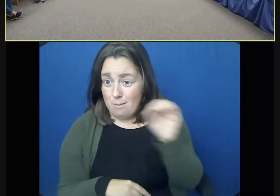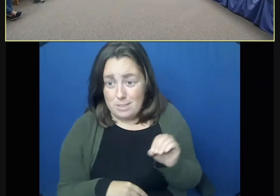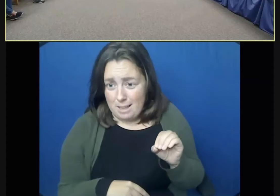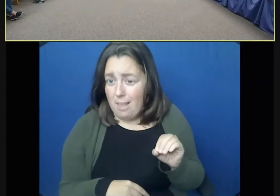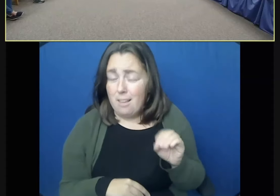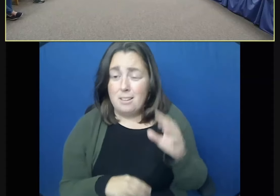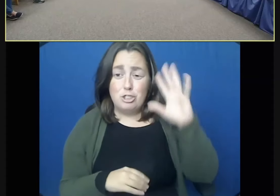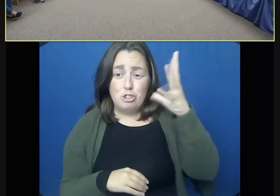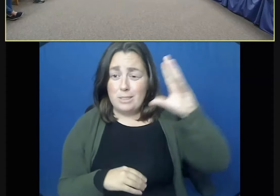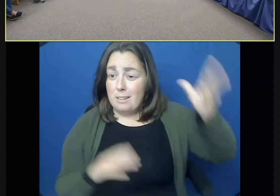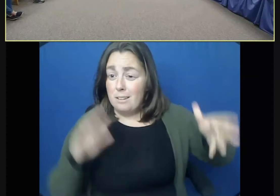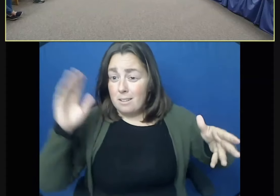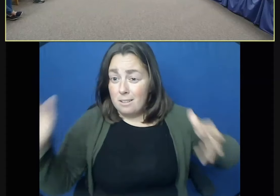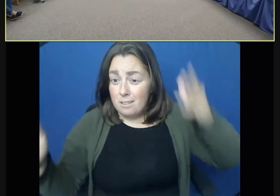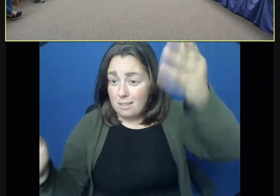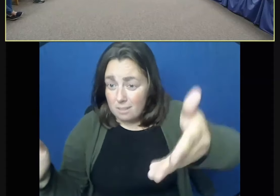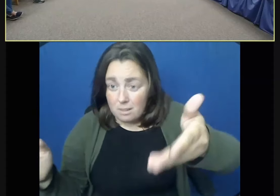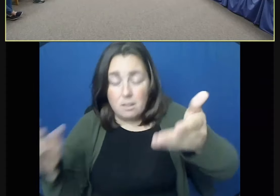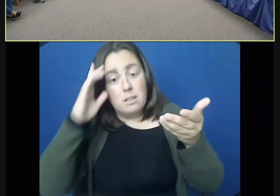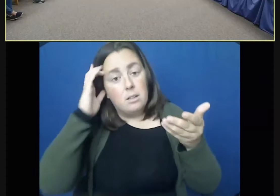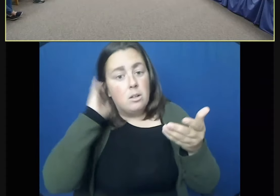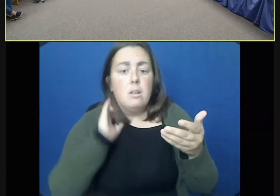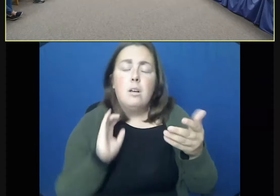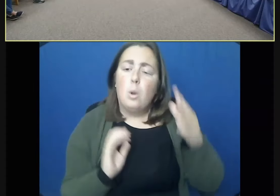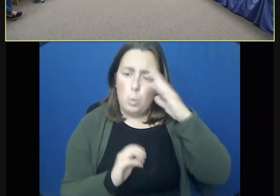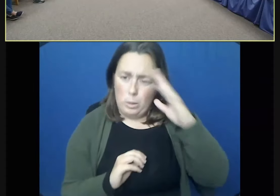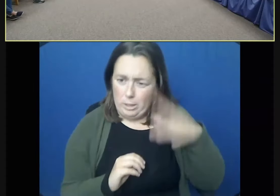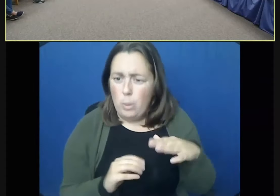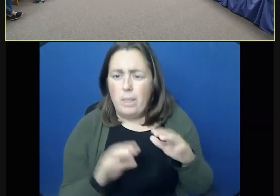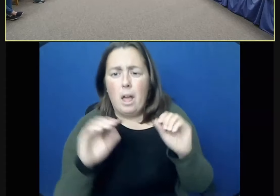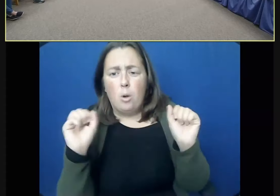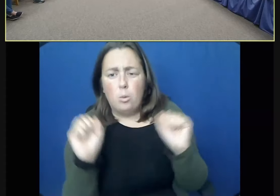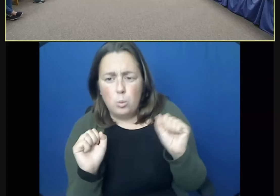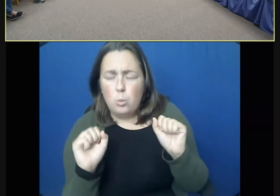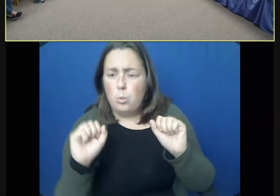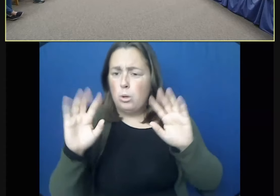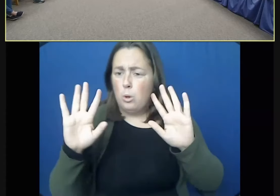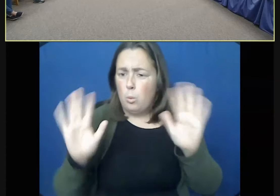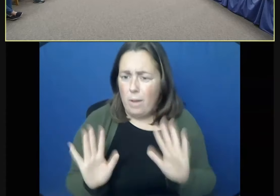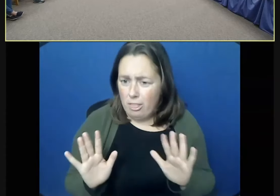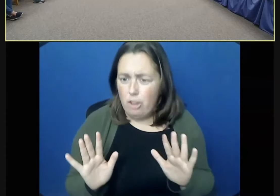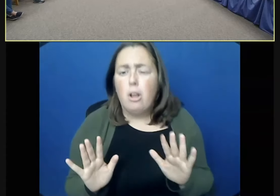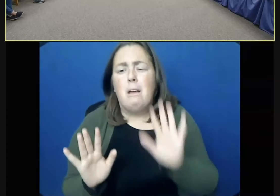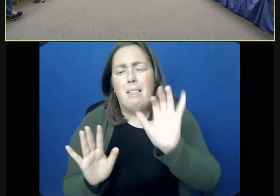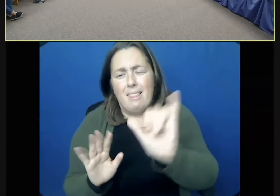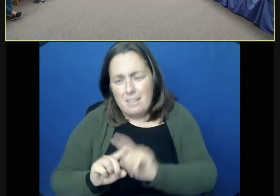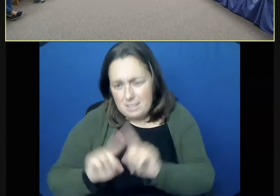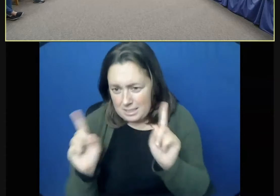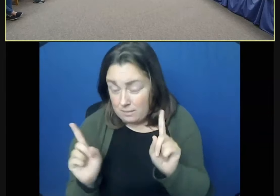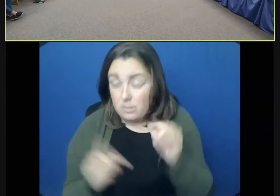it's, you know, we've had this discussion when it comes to the land carrying a forecast, that's a little different. This is, you